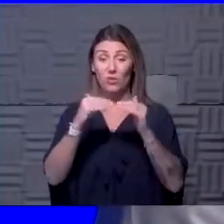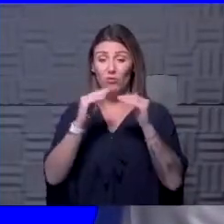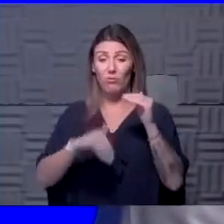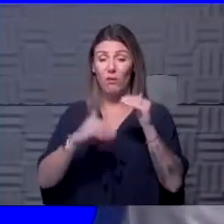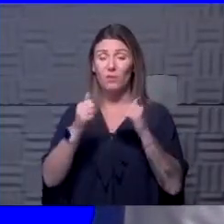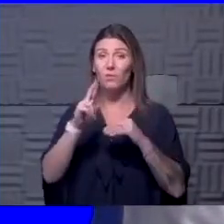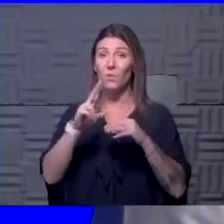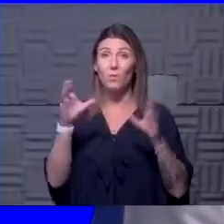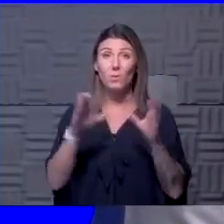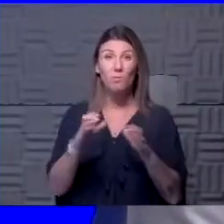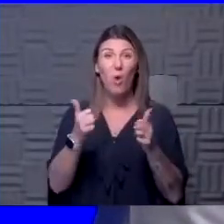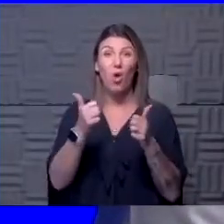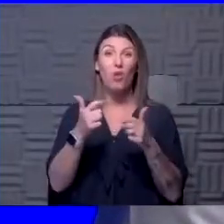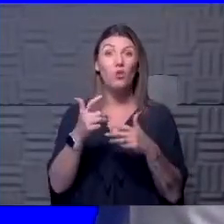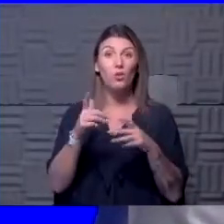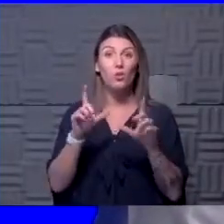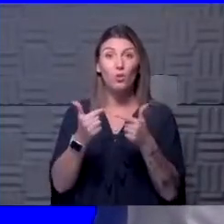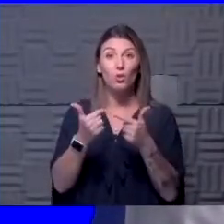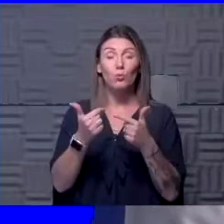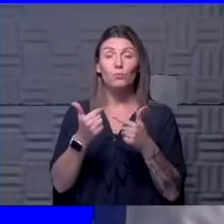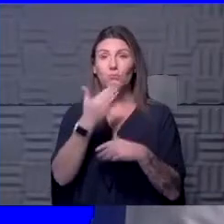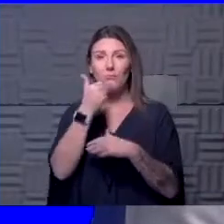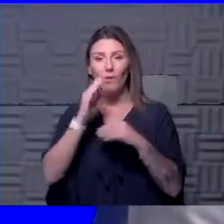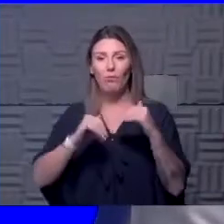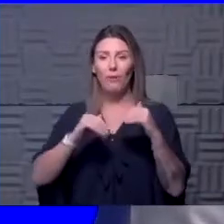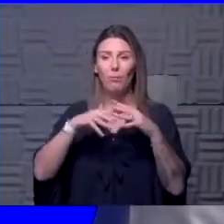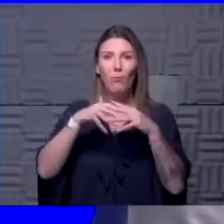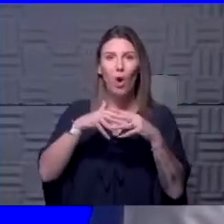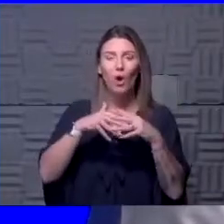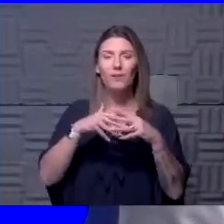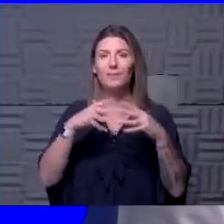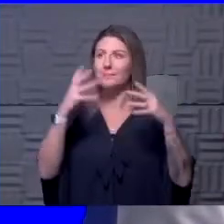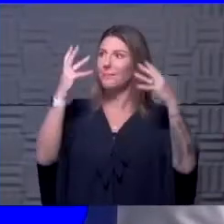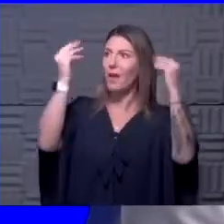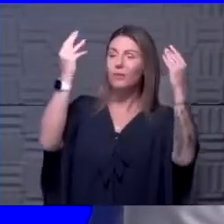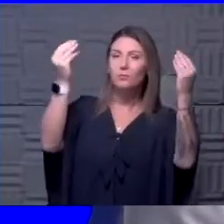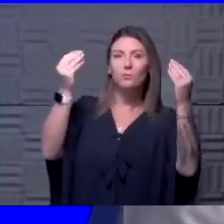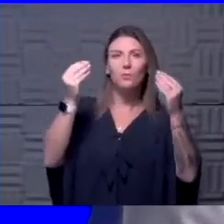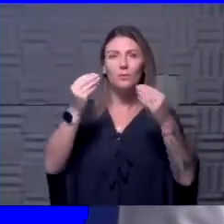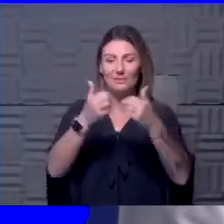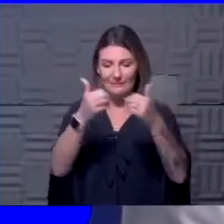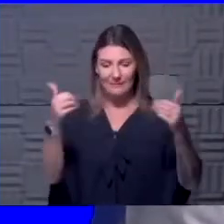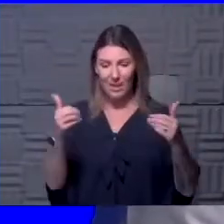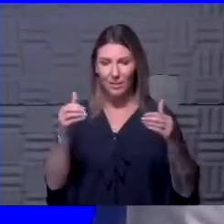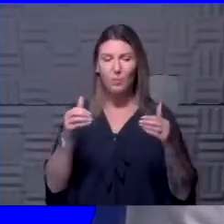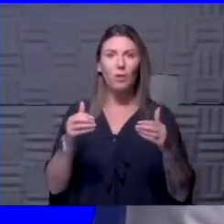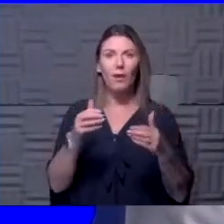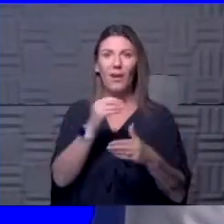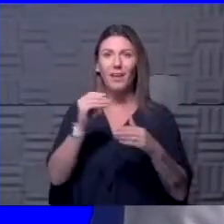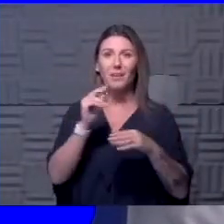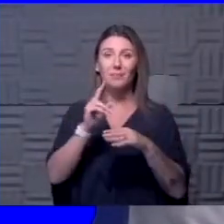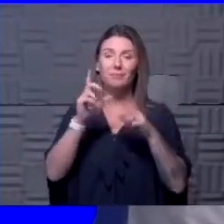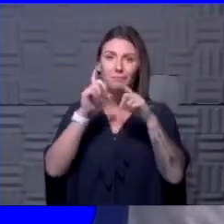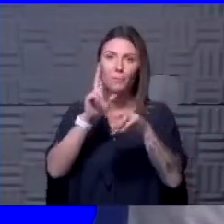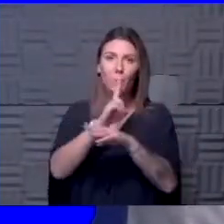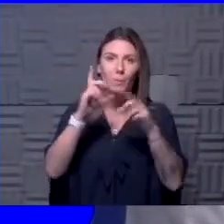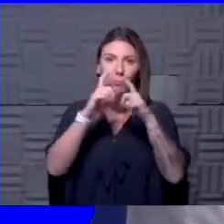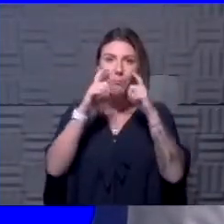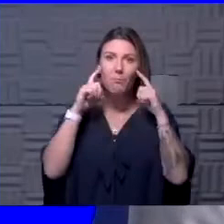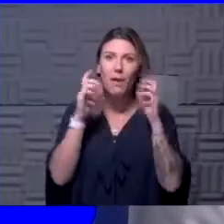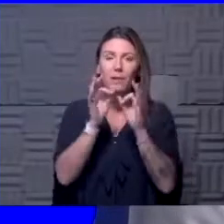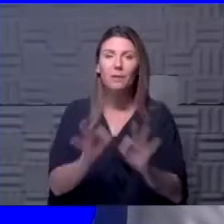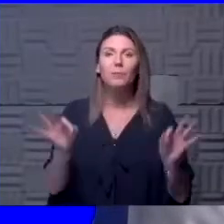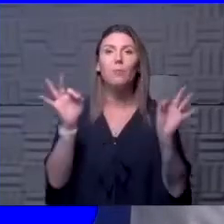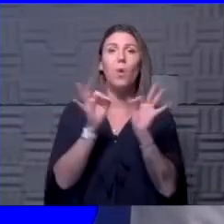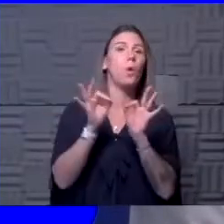smaller groups are better than parties or get togethers. Outdoors, separated and masking is vitally important as well.